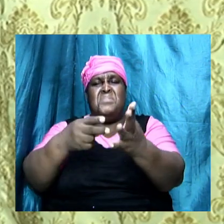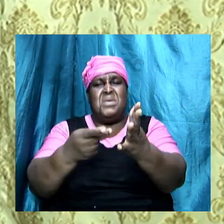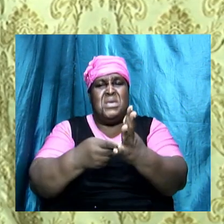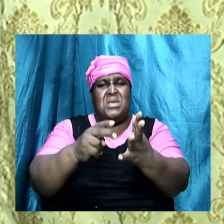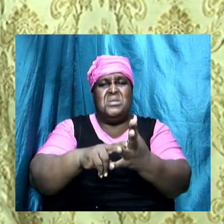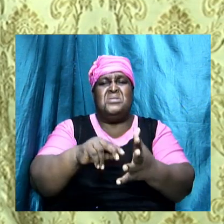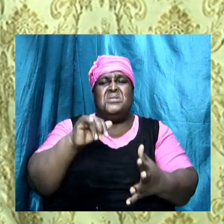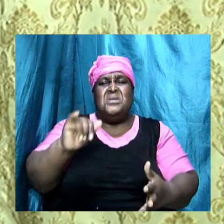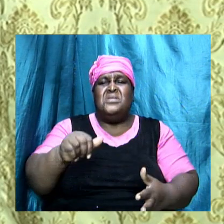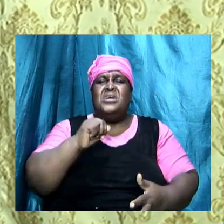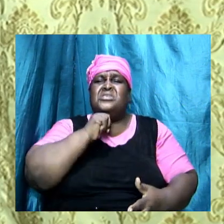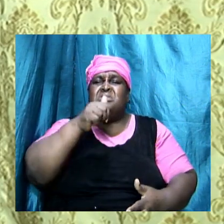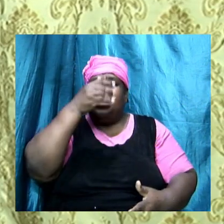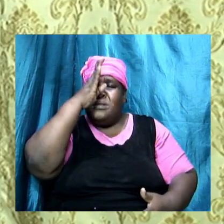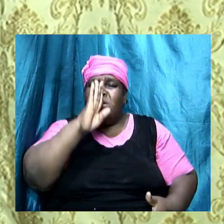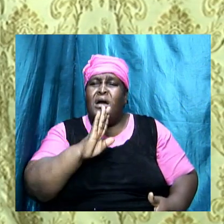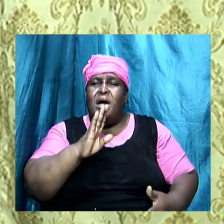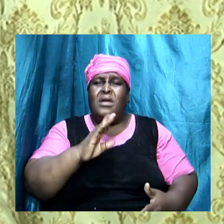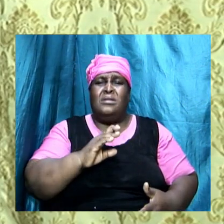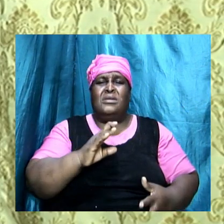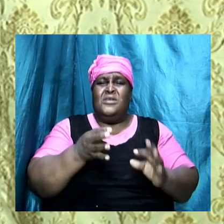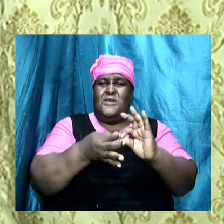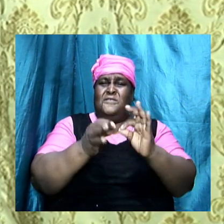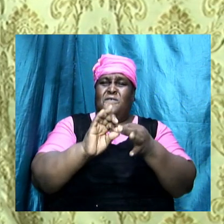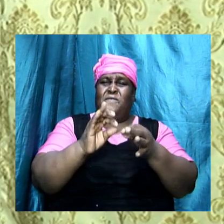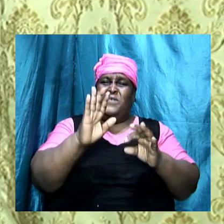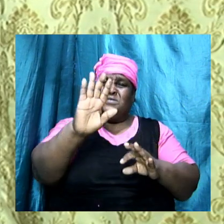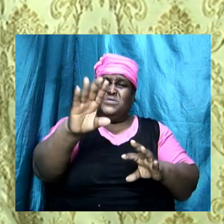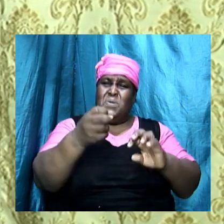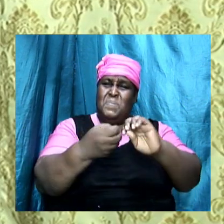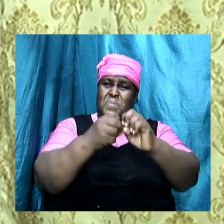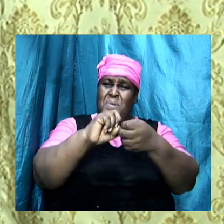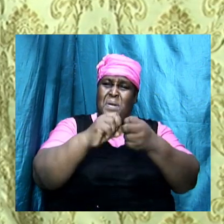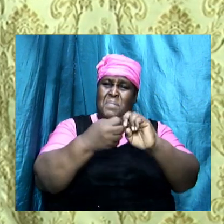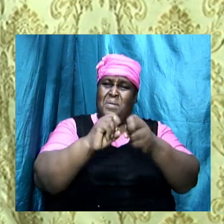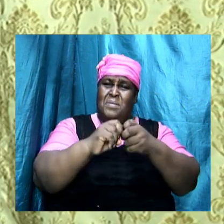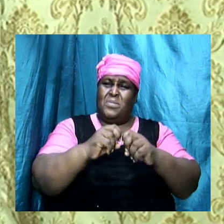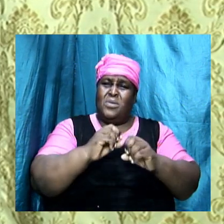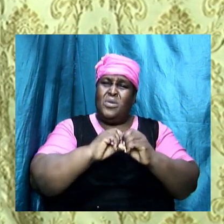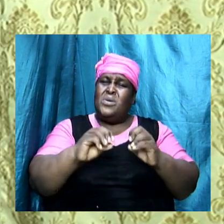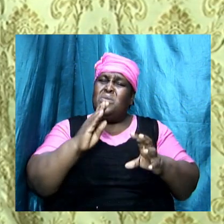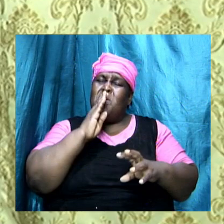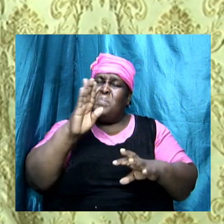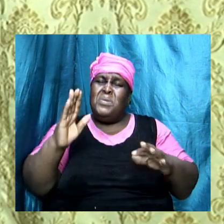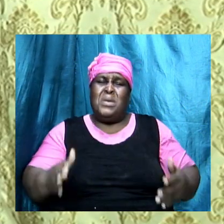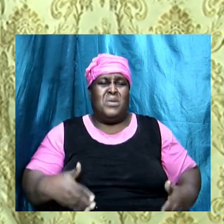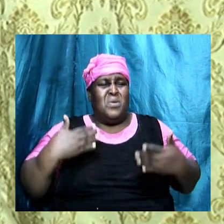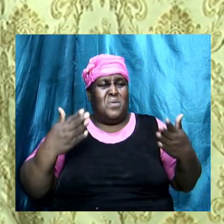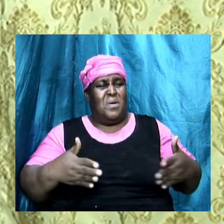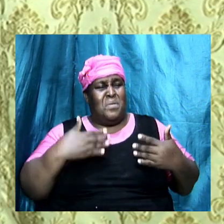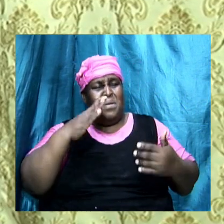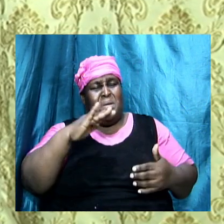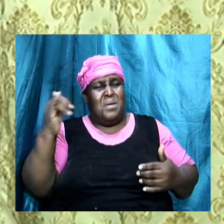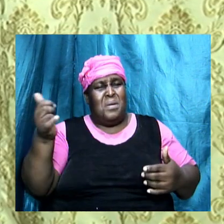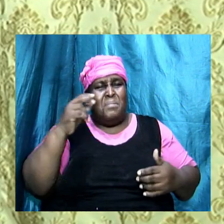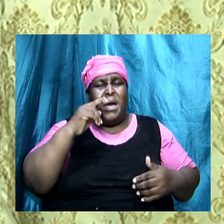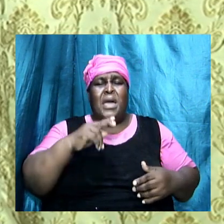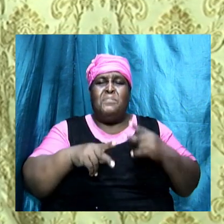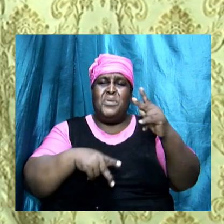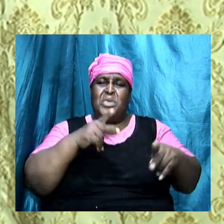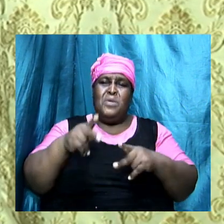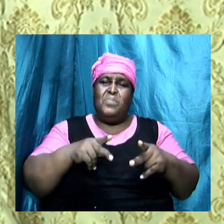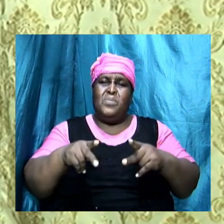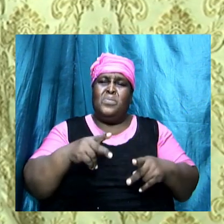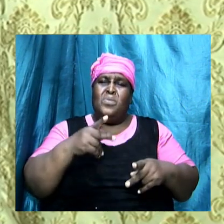ungodly to do the thing don't be encouraged by folks that will tell you to use means that is